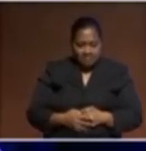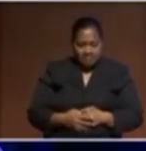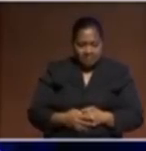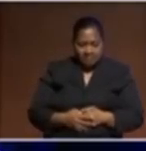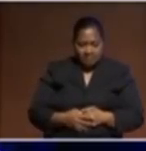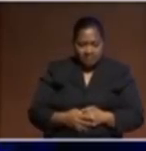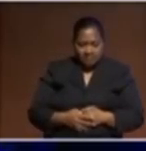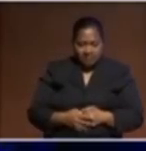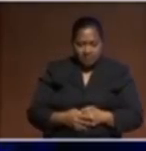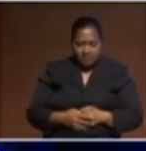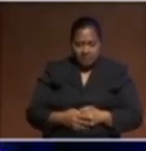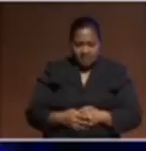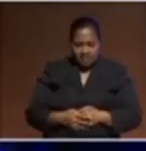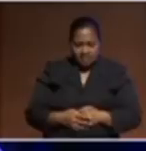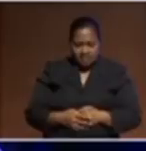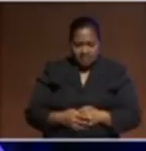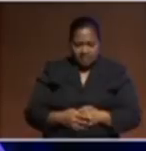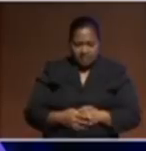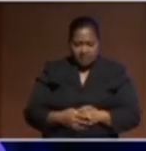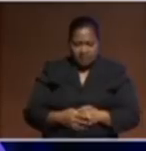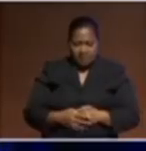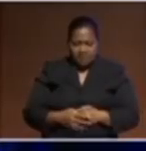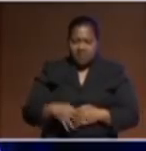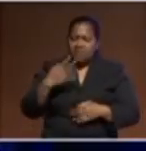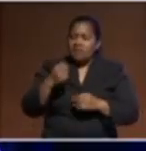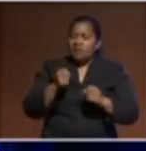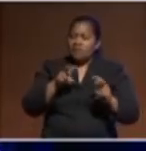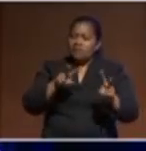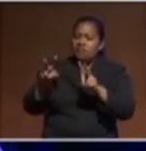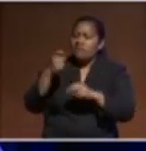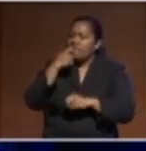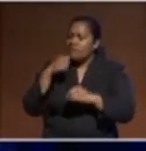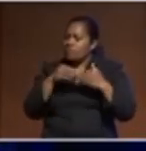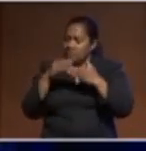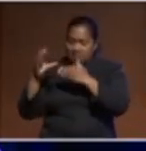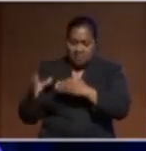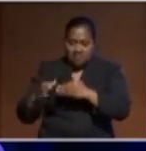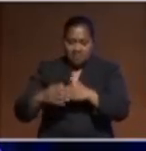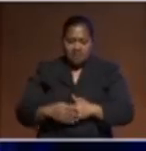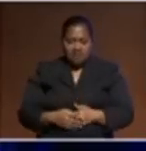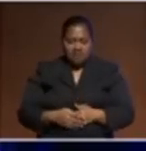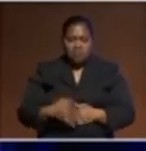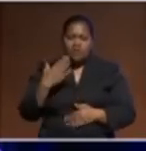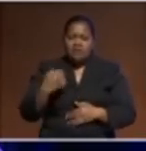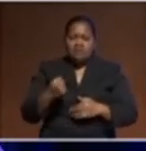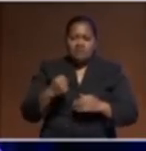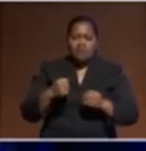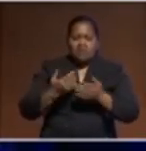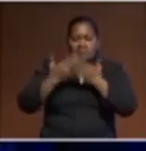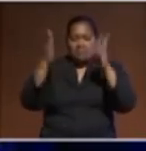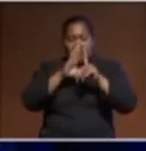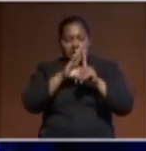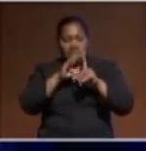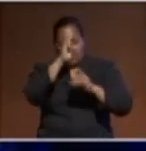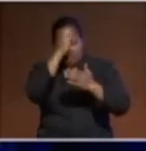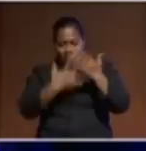to this day, I've come across very few leaders, or those who I respect, who haven't at some point experienced a gap in their